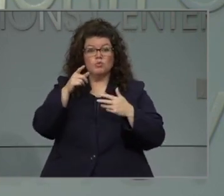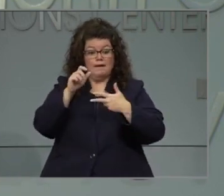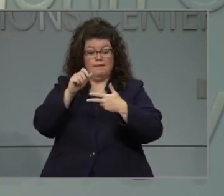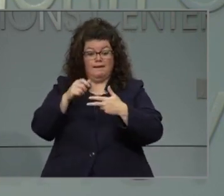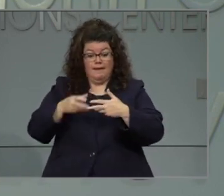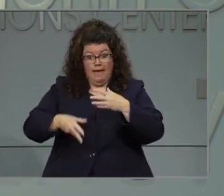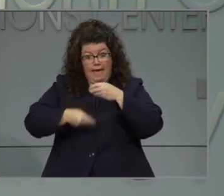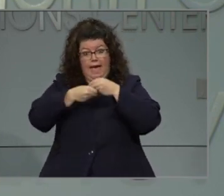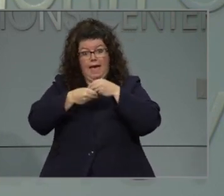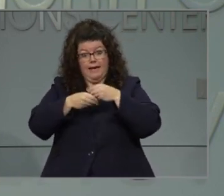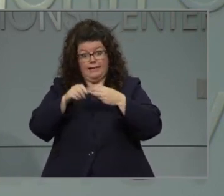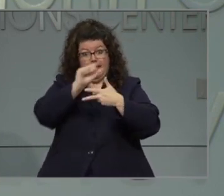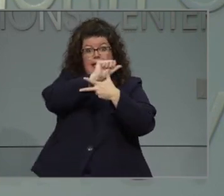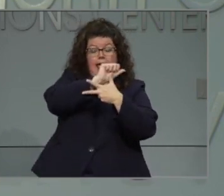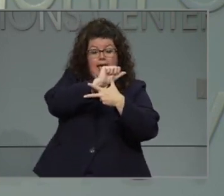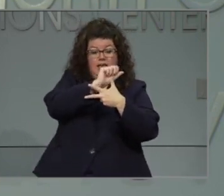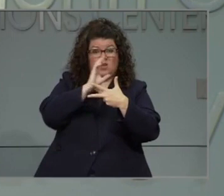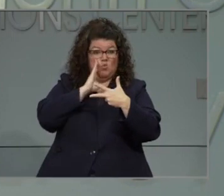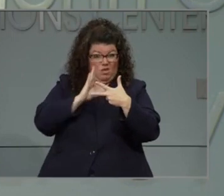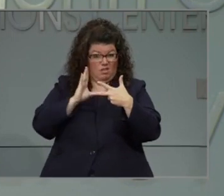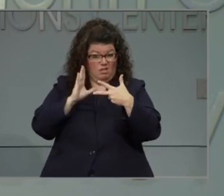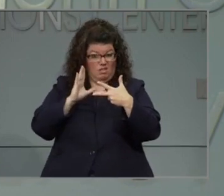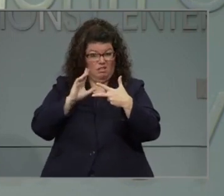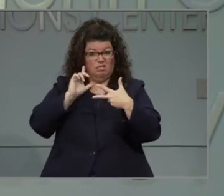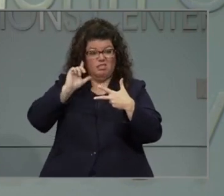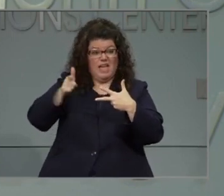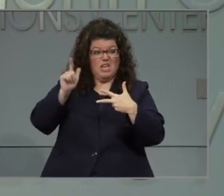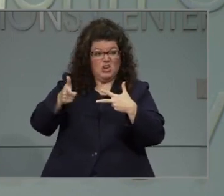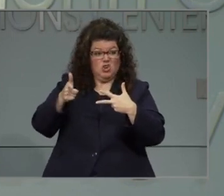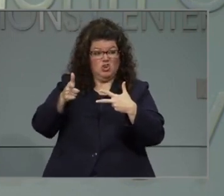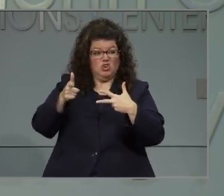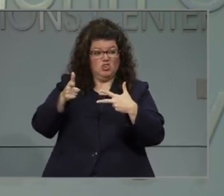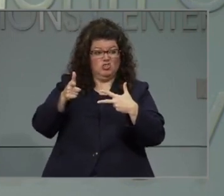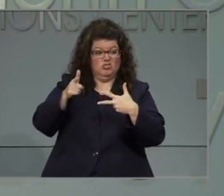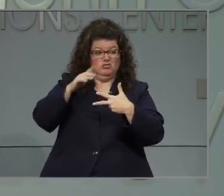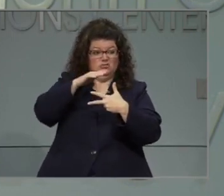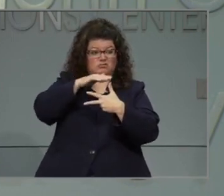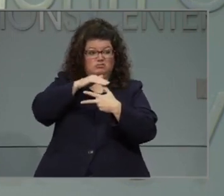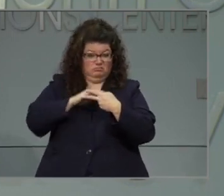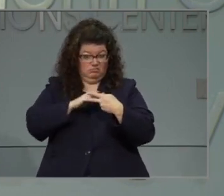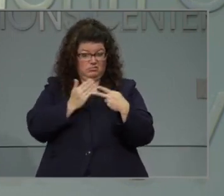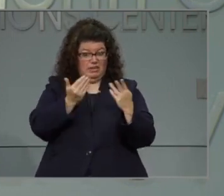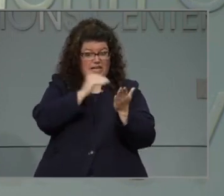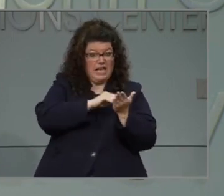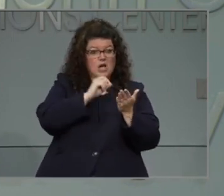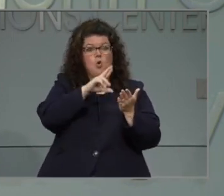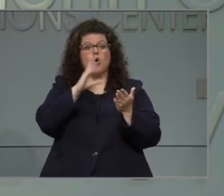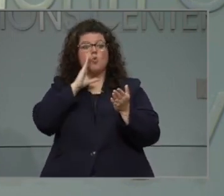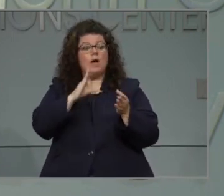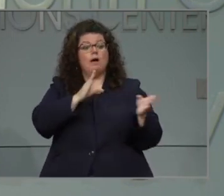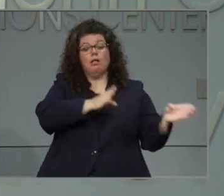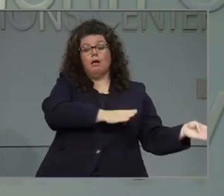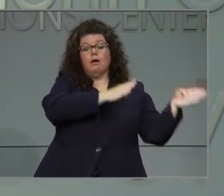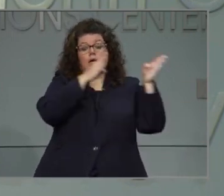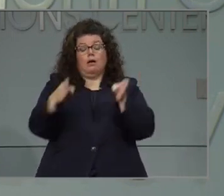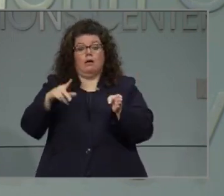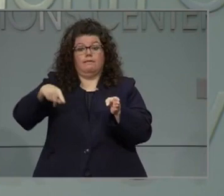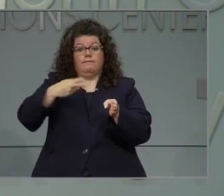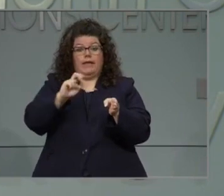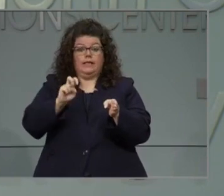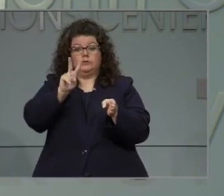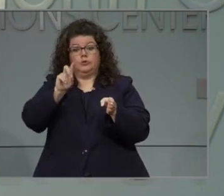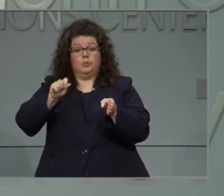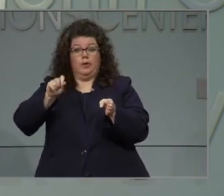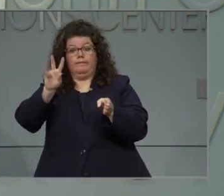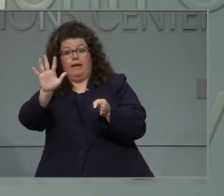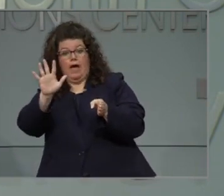restrictions and requiring less in-person instruction and that sort of thing? Thank you. I don't know specifically how many